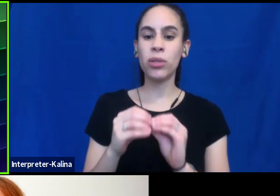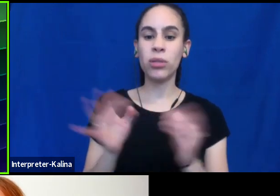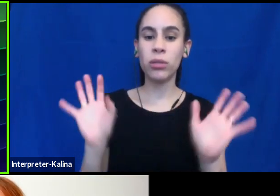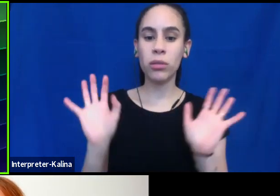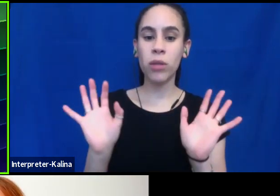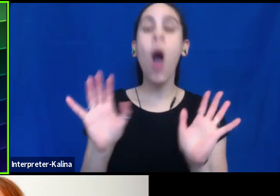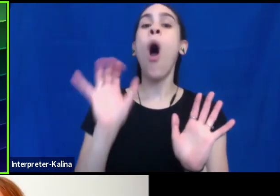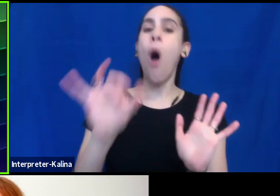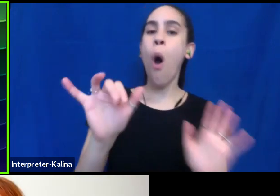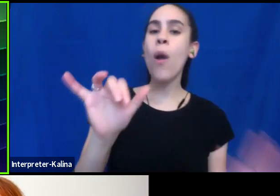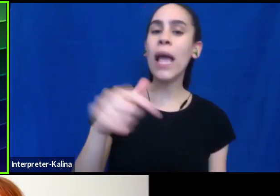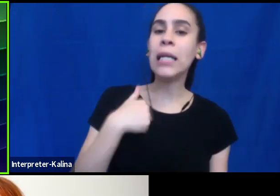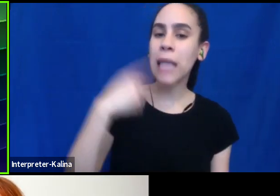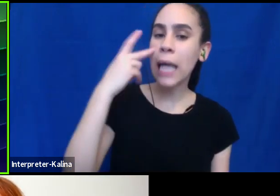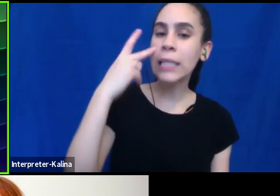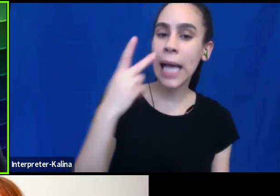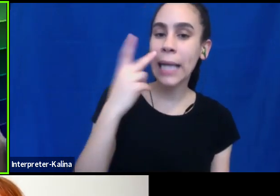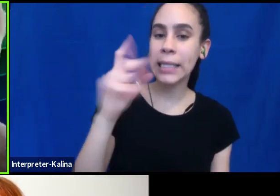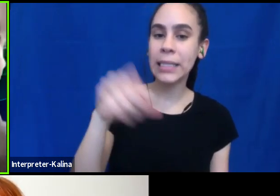Oh yes, I am. I'm sorry.